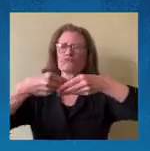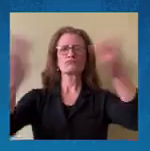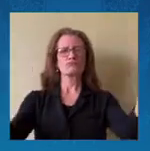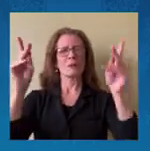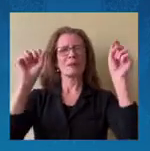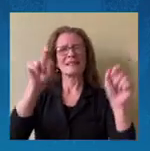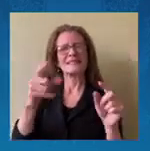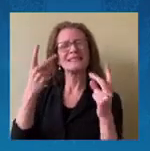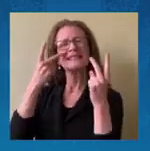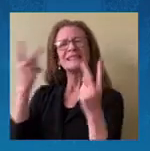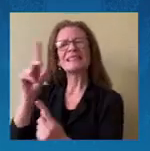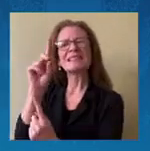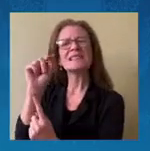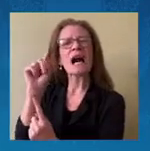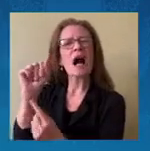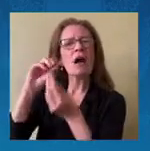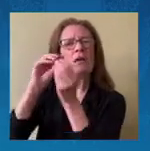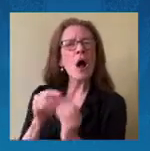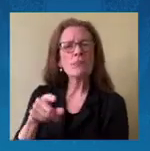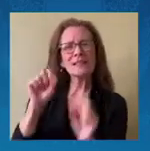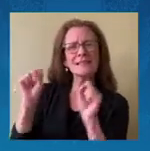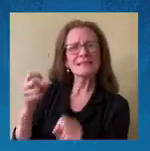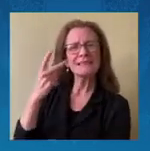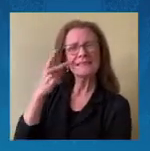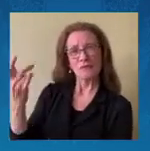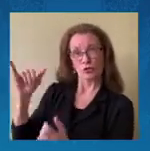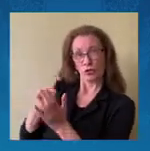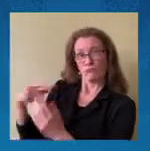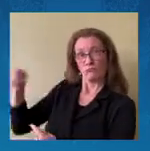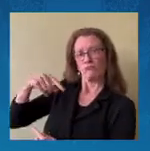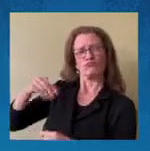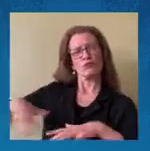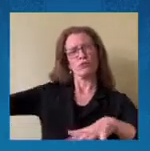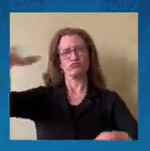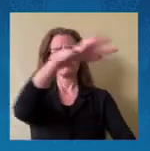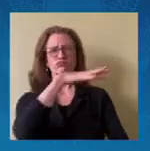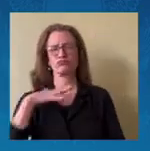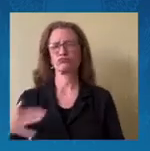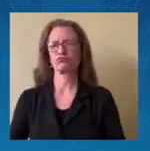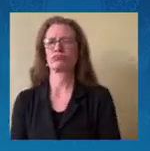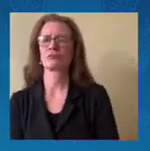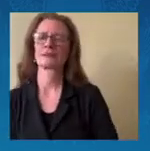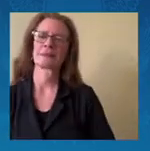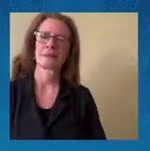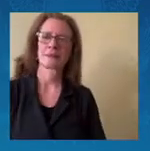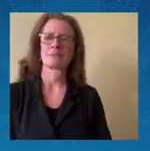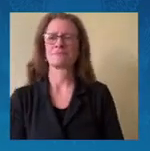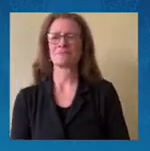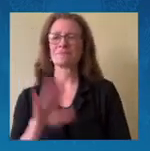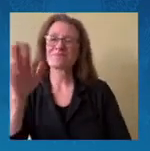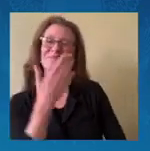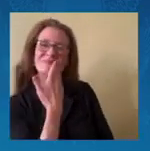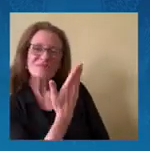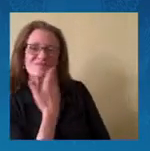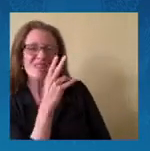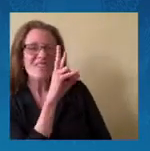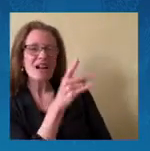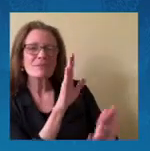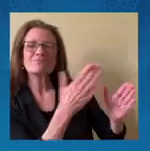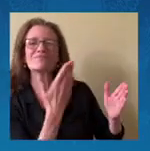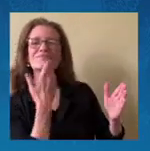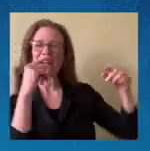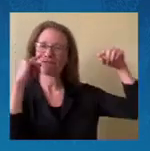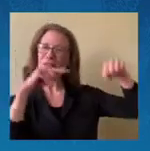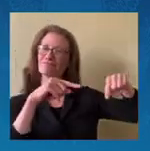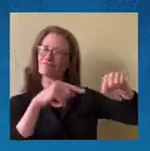Yes. Thank you. Thank you. Madam Vice President. And thank you. Most important. For your leadership. In this area. Which is. As you